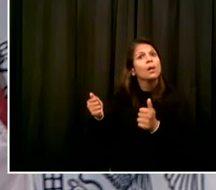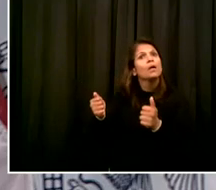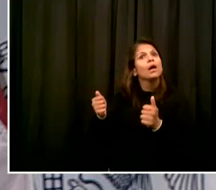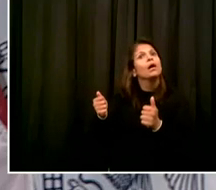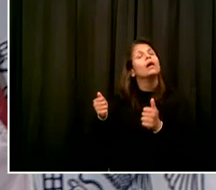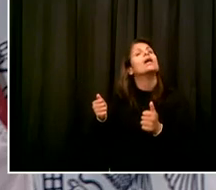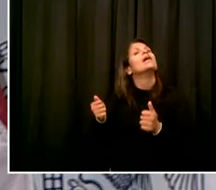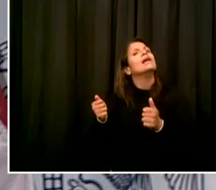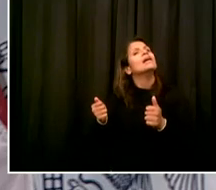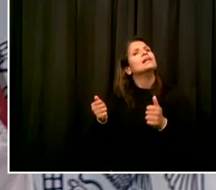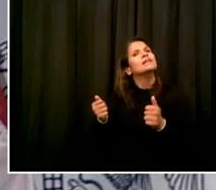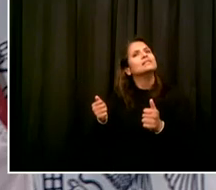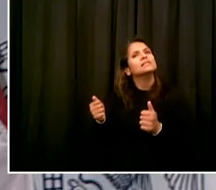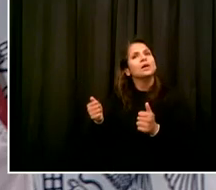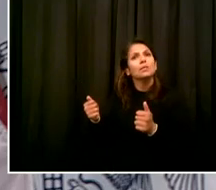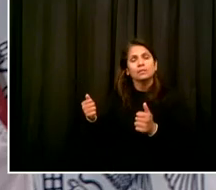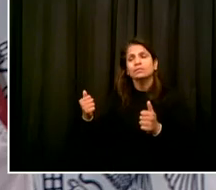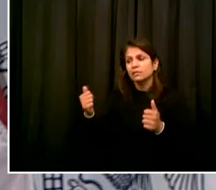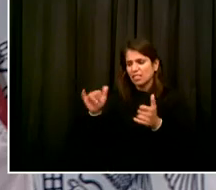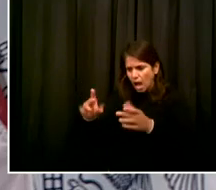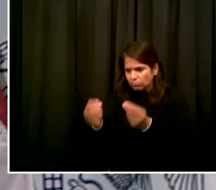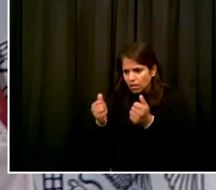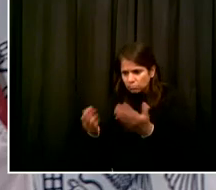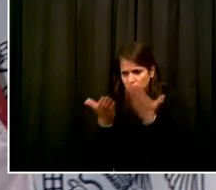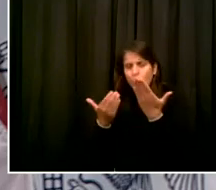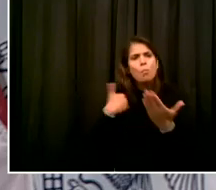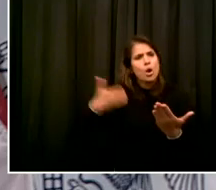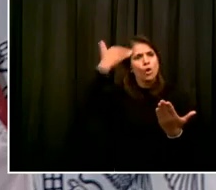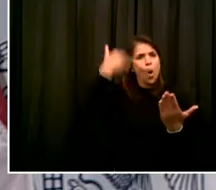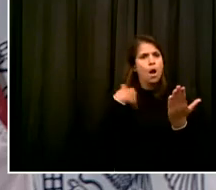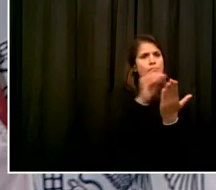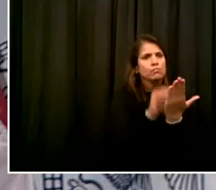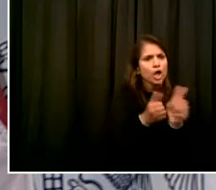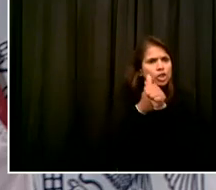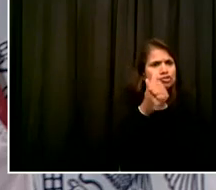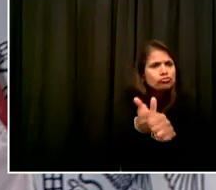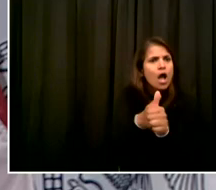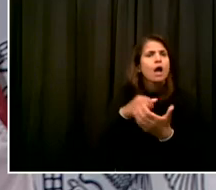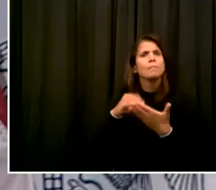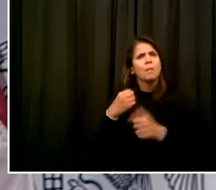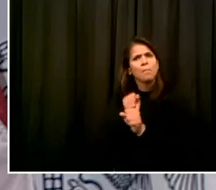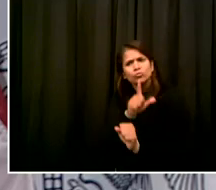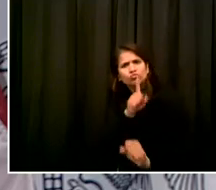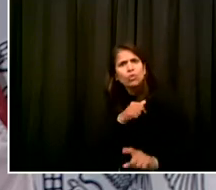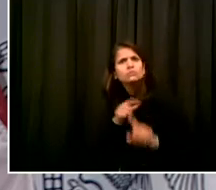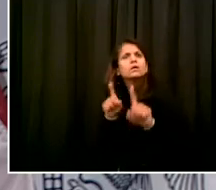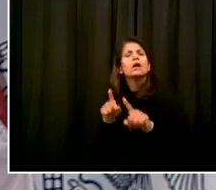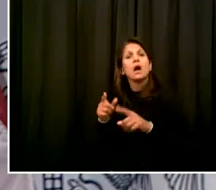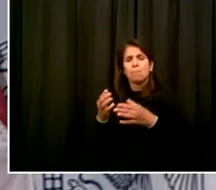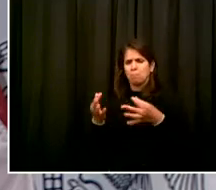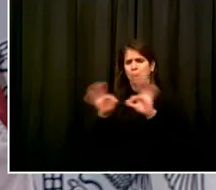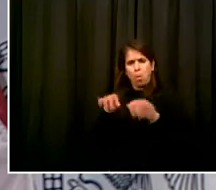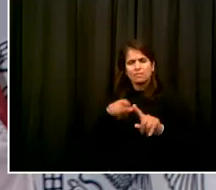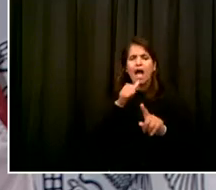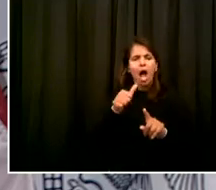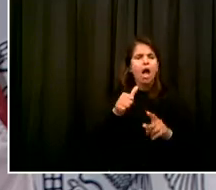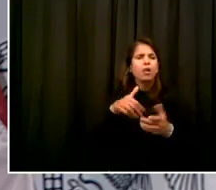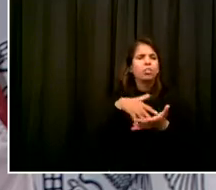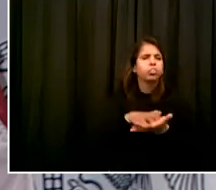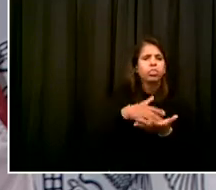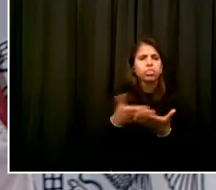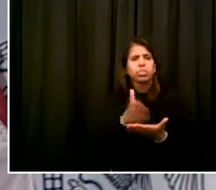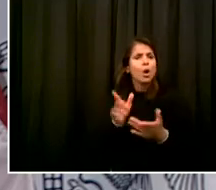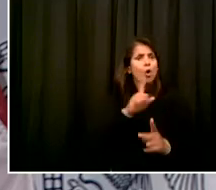that faster tests could be reliable. And that's really been the question. Could we depend on them and